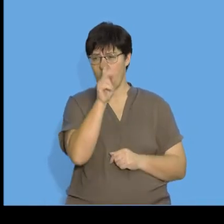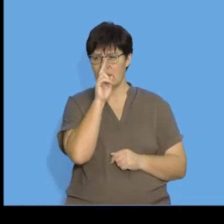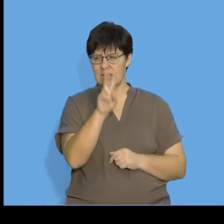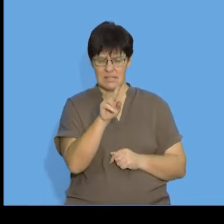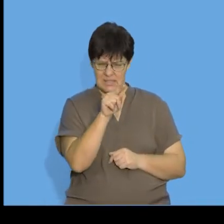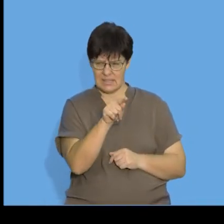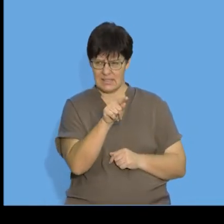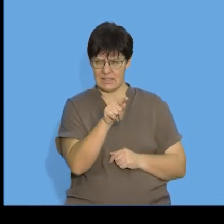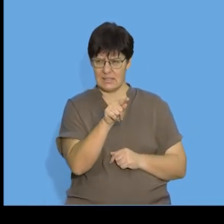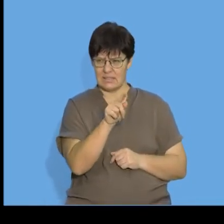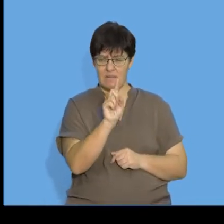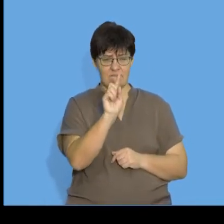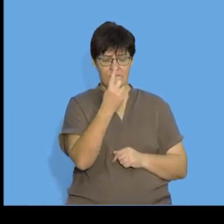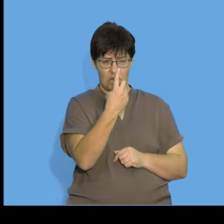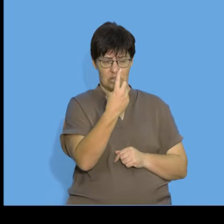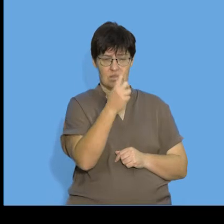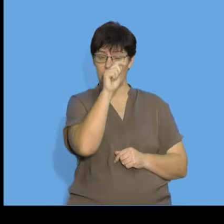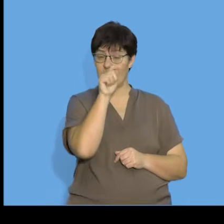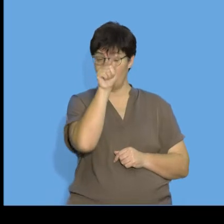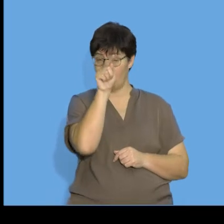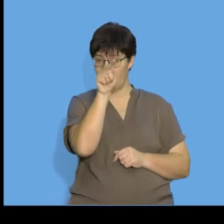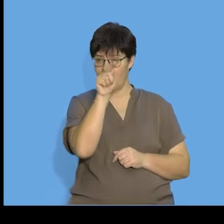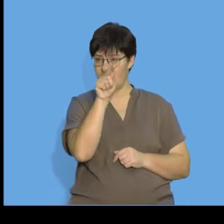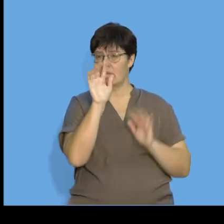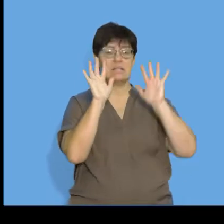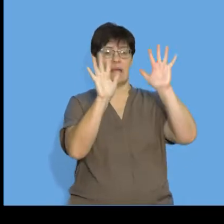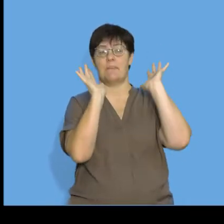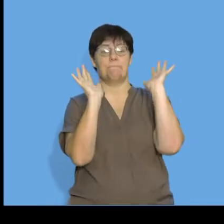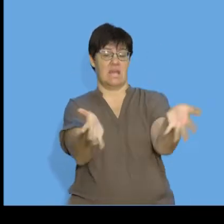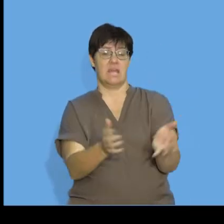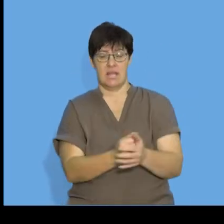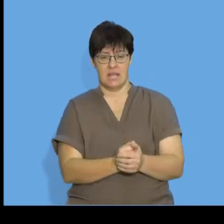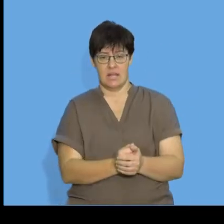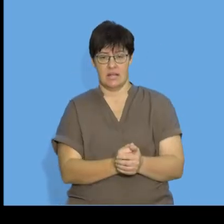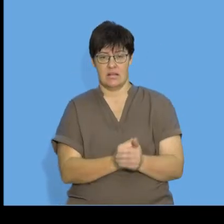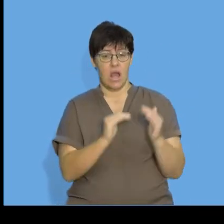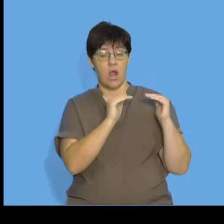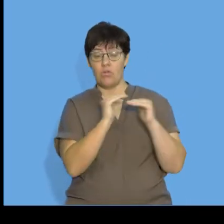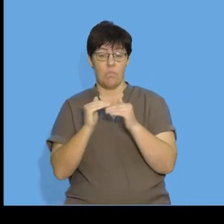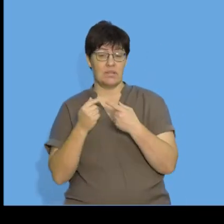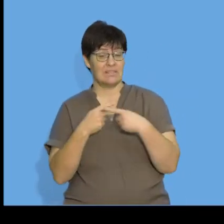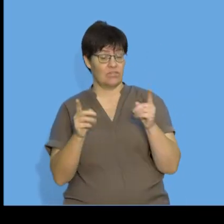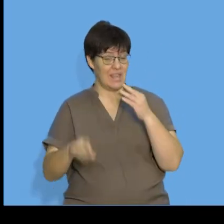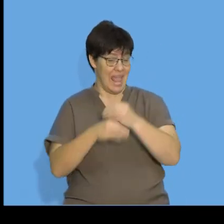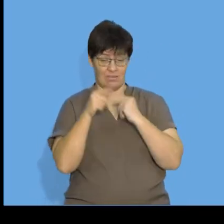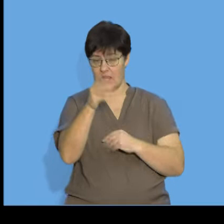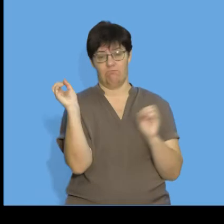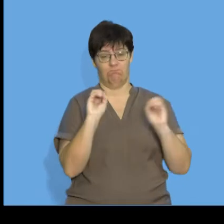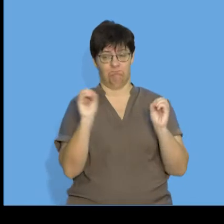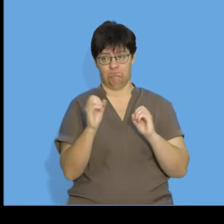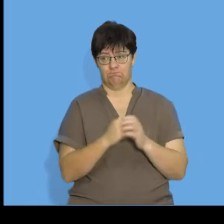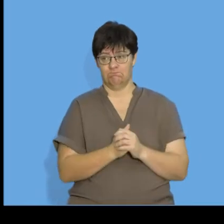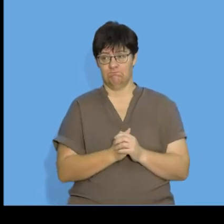everyone will agree that the first term over here was just 10. There were no common differences added over here.